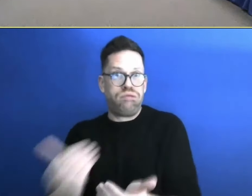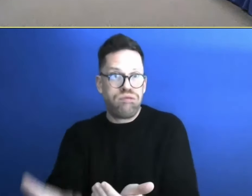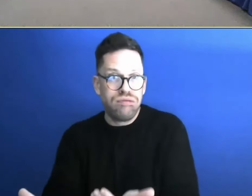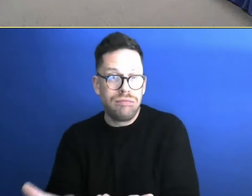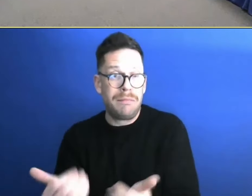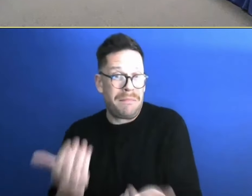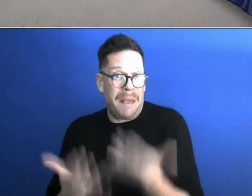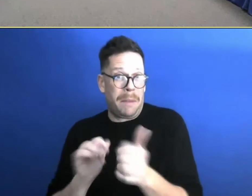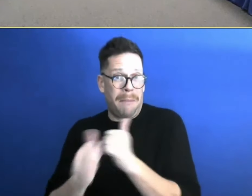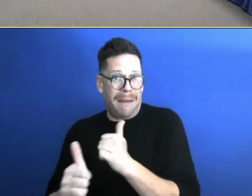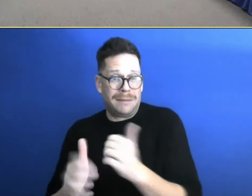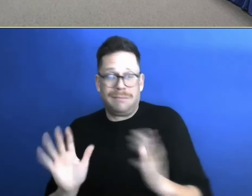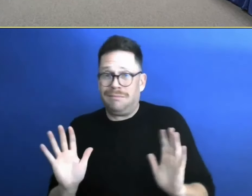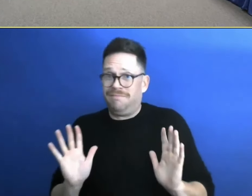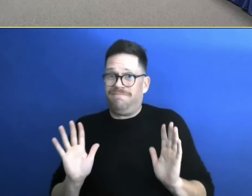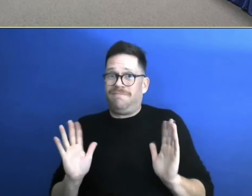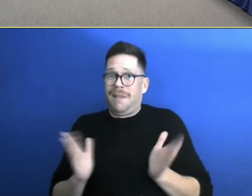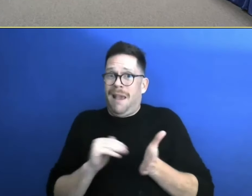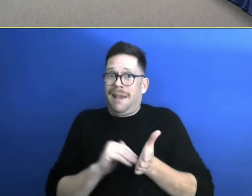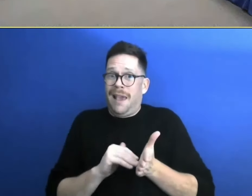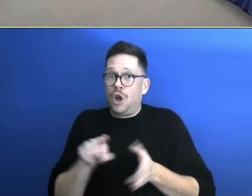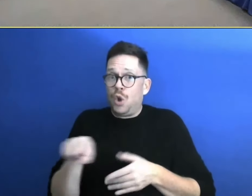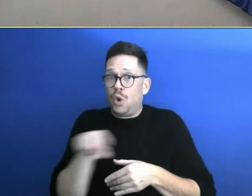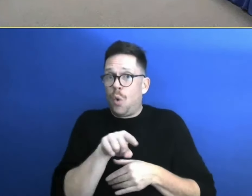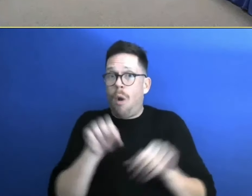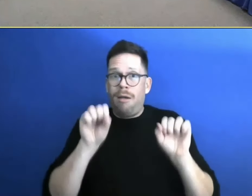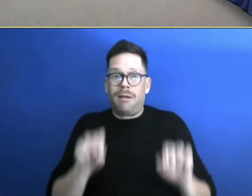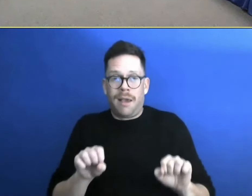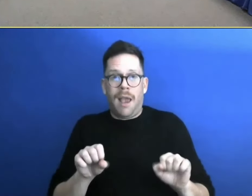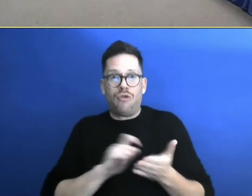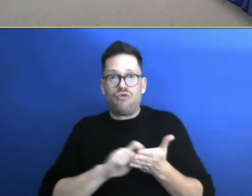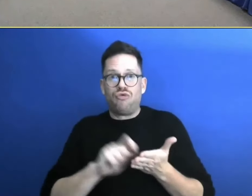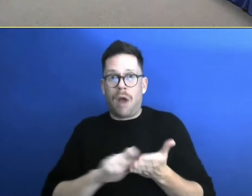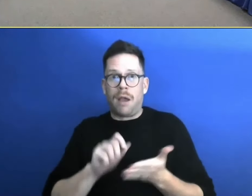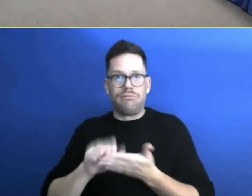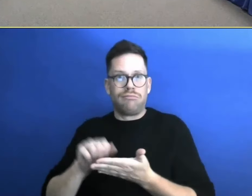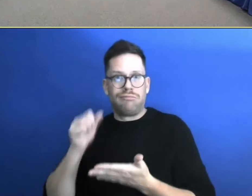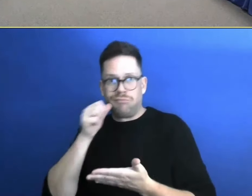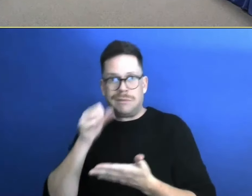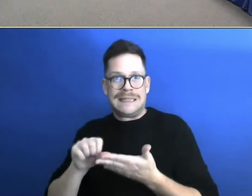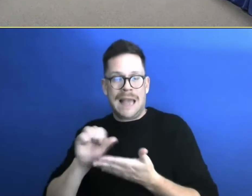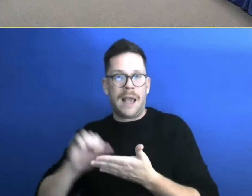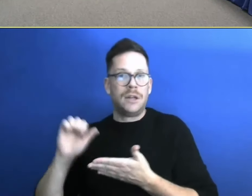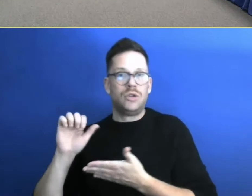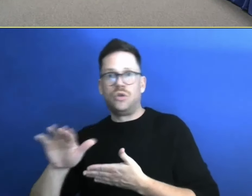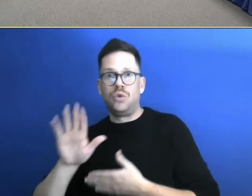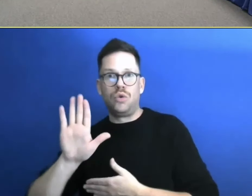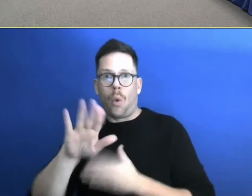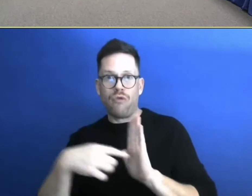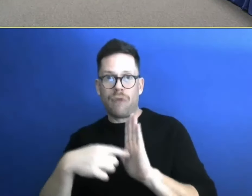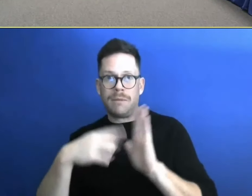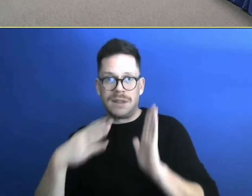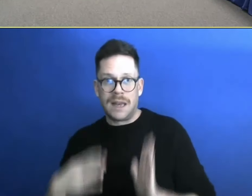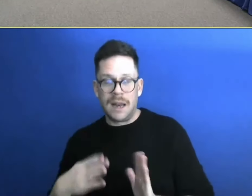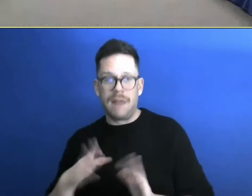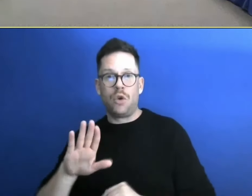there. But again, you could take that and write to your representatives and write to your folks and say, we need your vote on this. And then